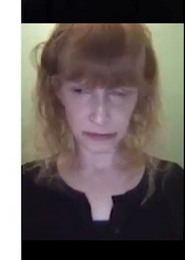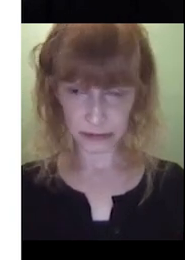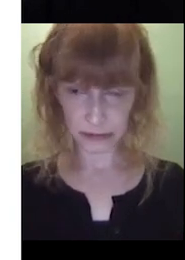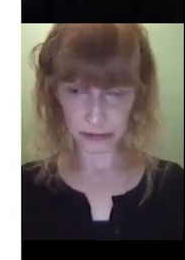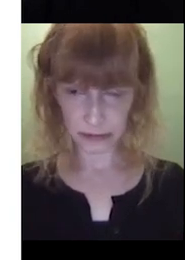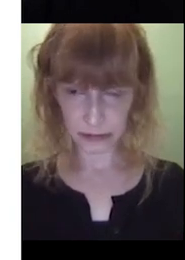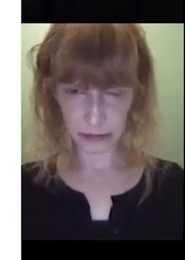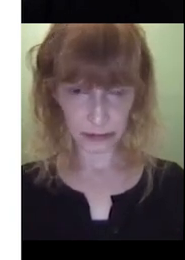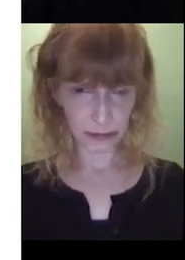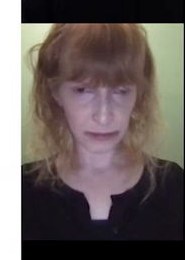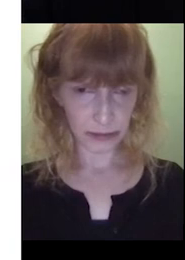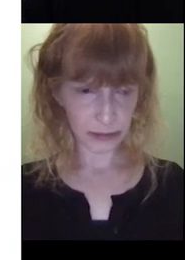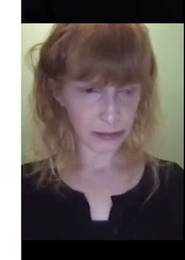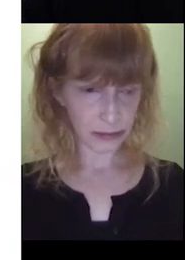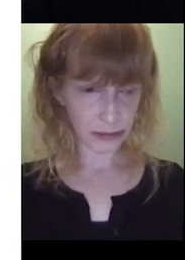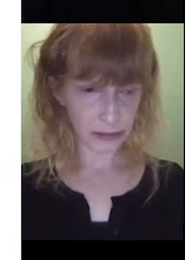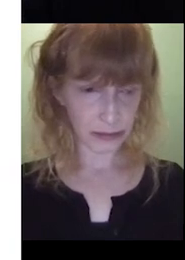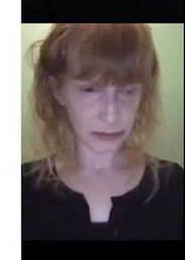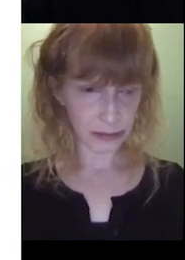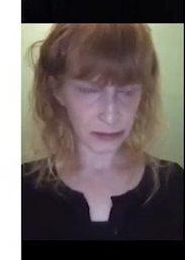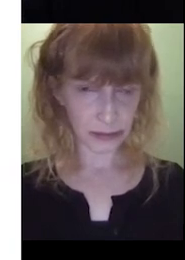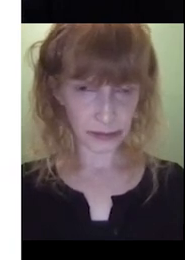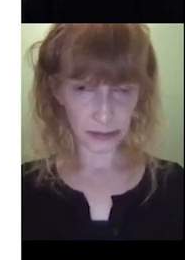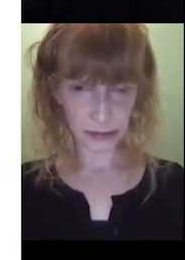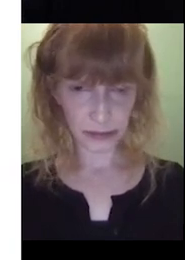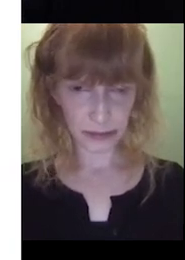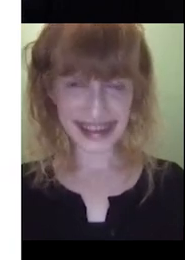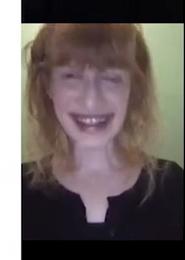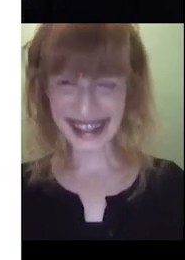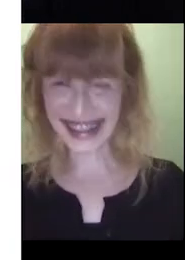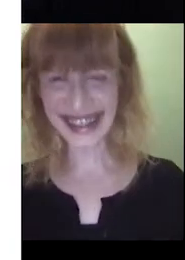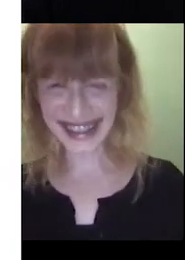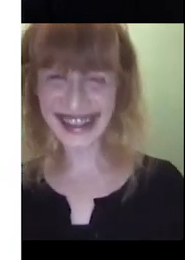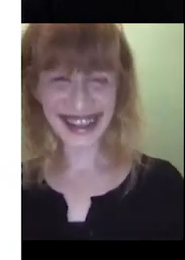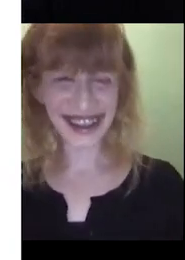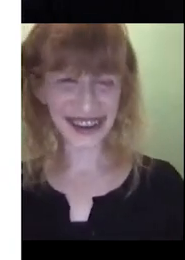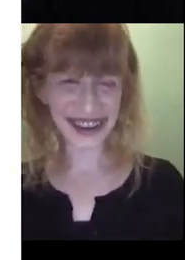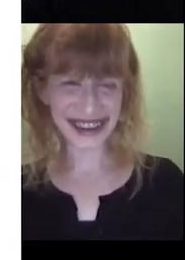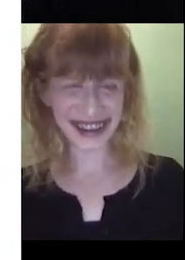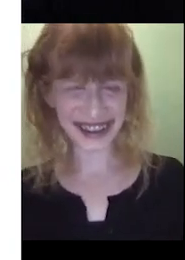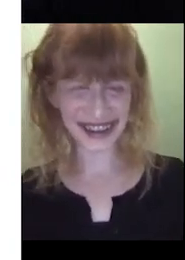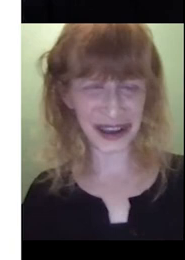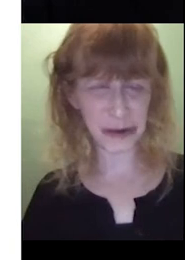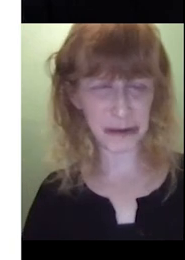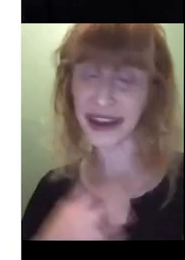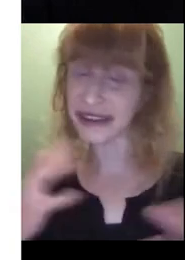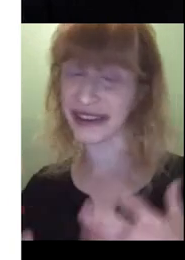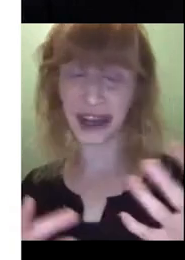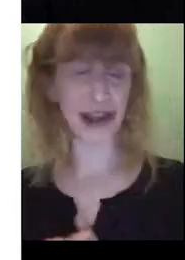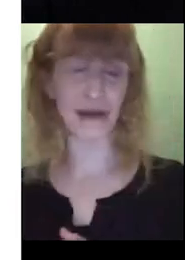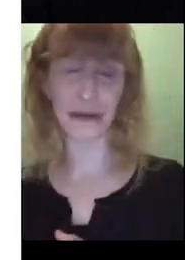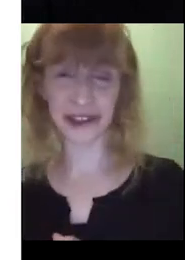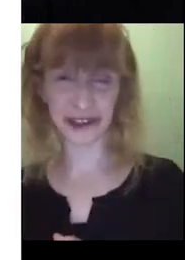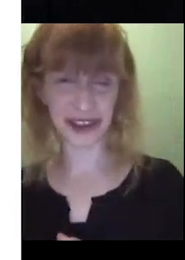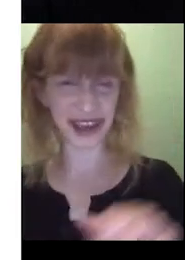Marion. Could we say that's not spot? Yeah, exactly. Um, yeah.